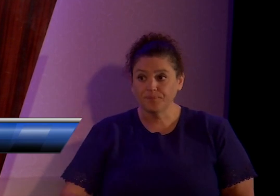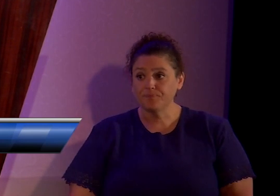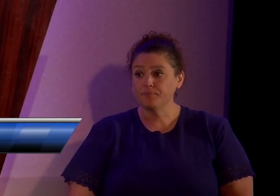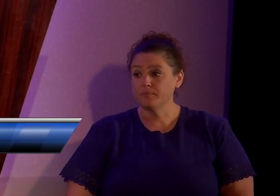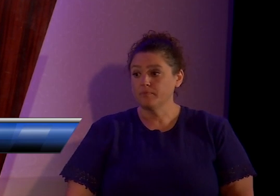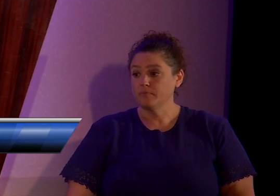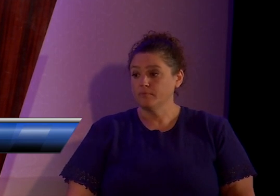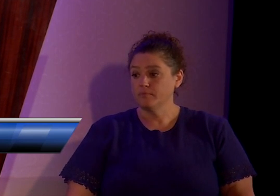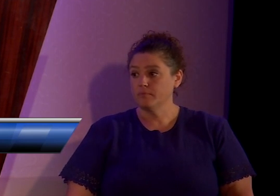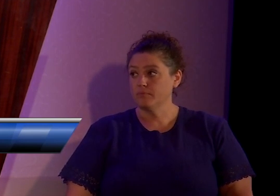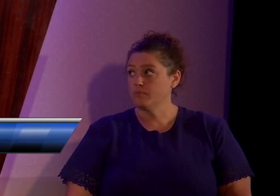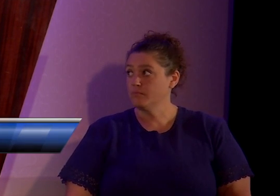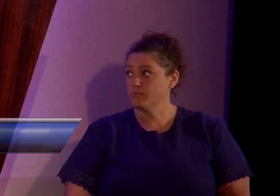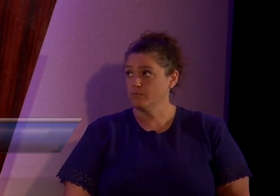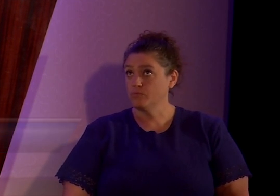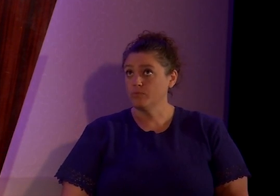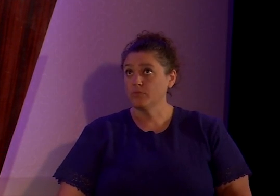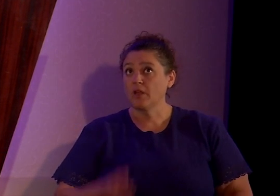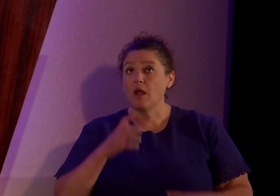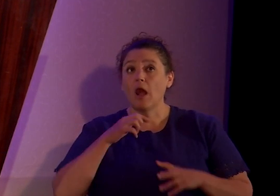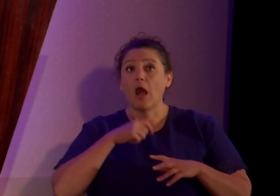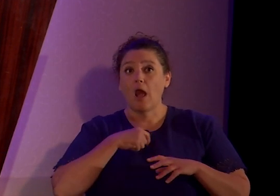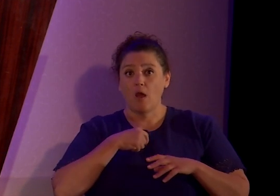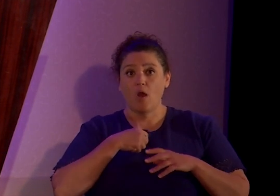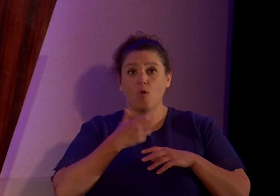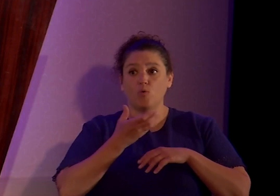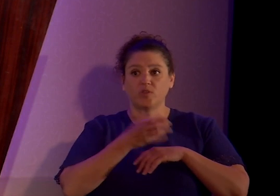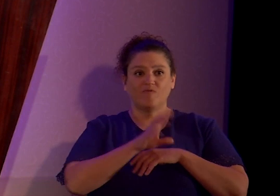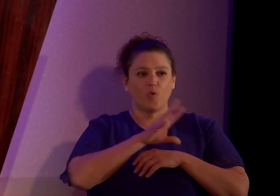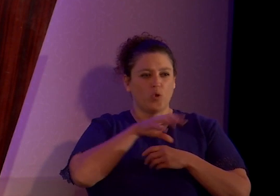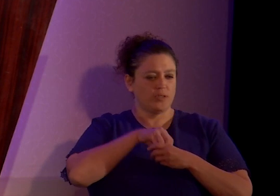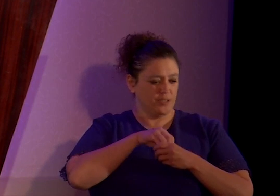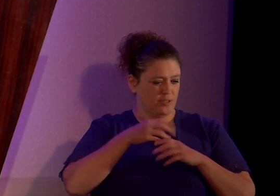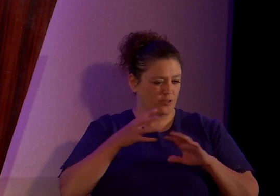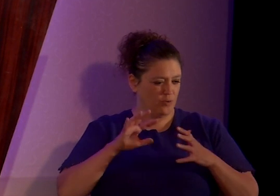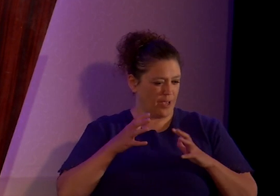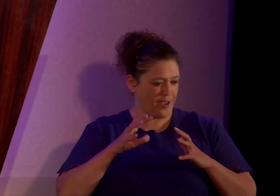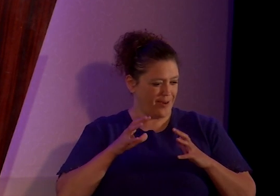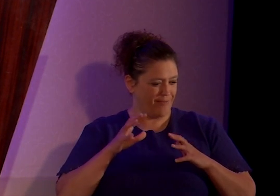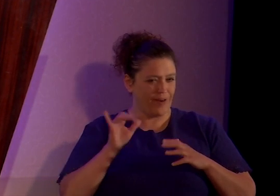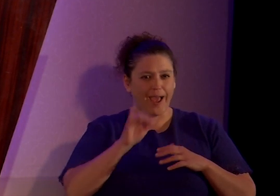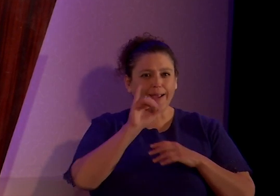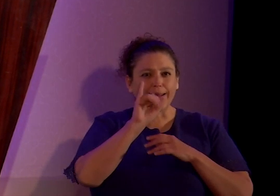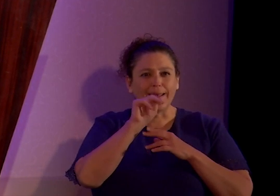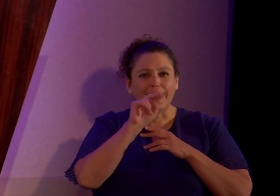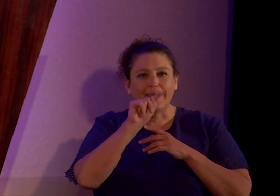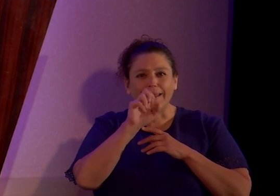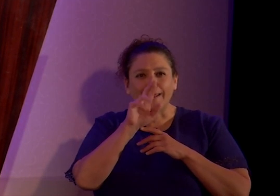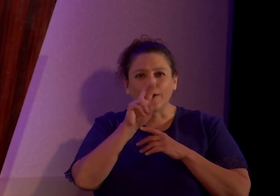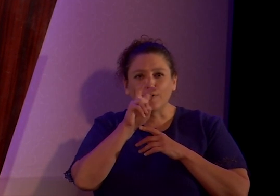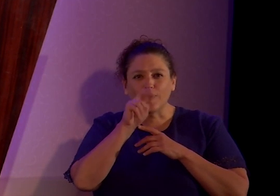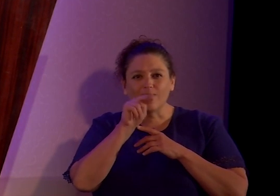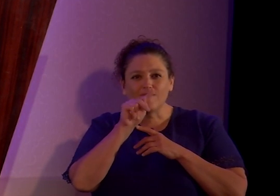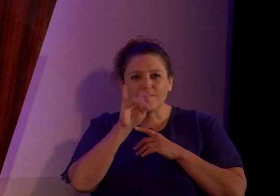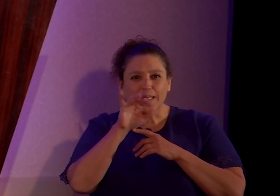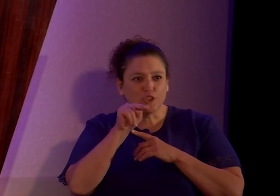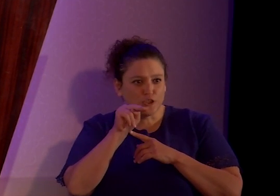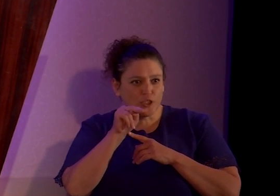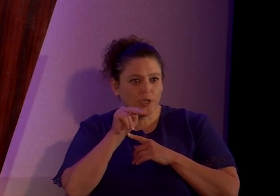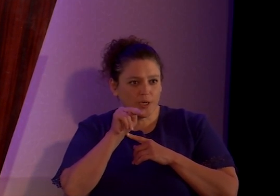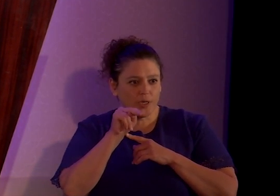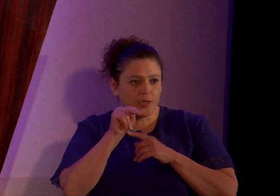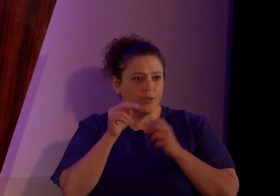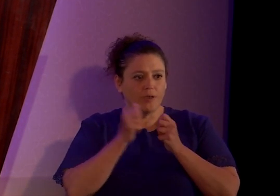I was forced into, um, sort of an intervention-like experience with both Grandot